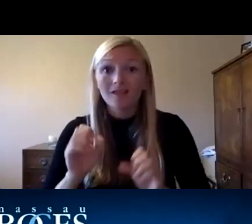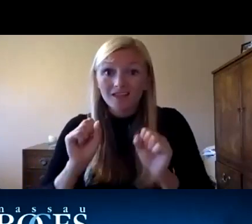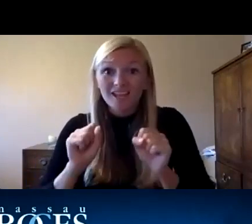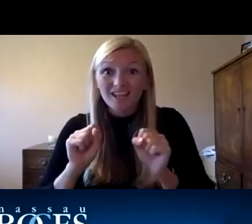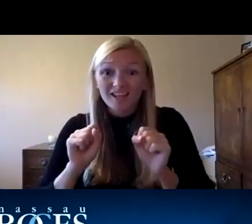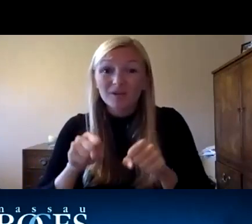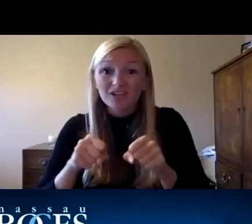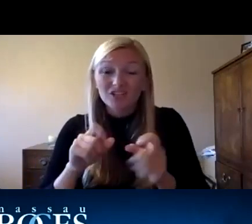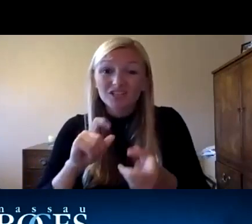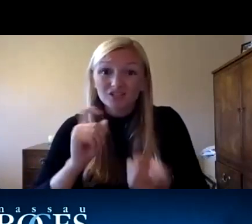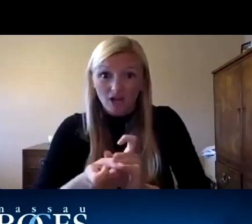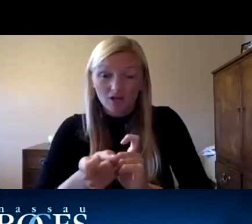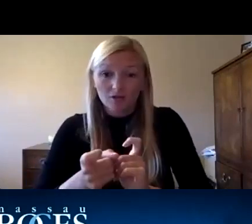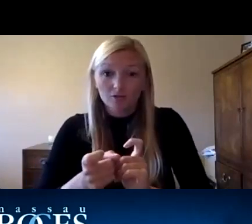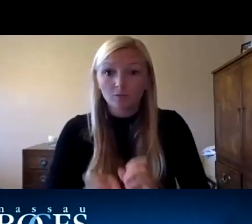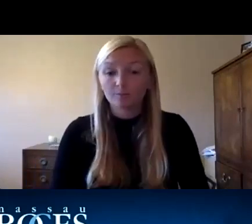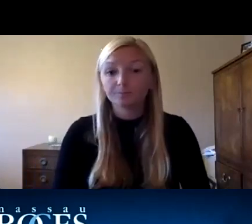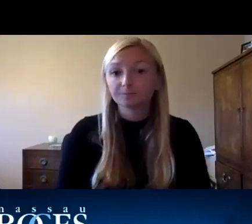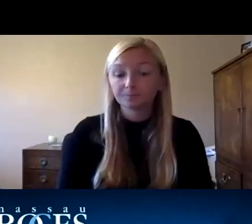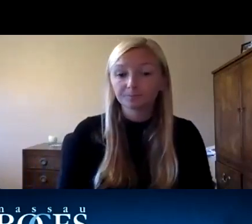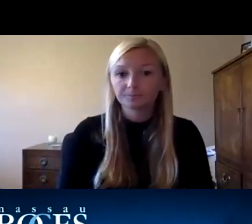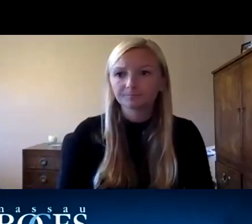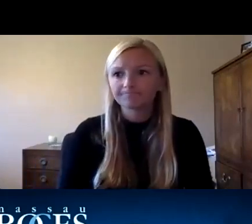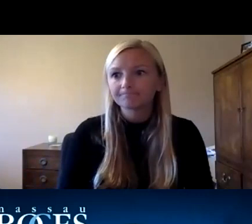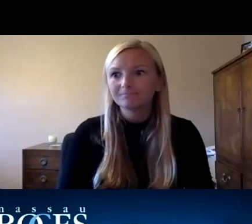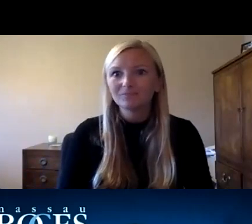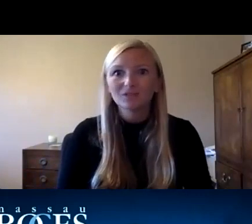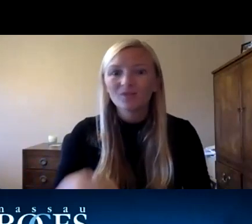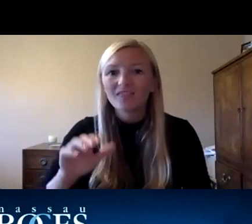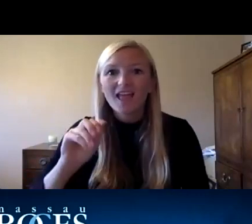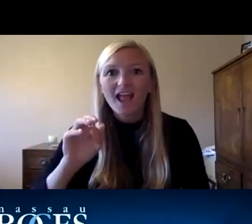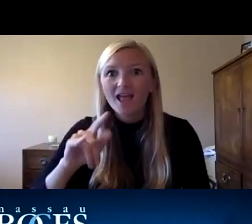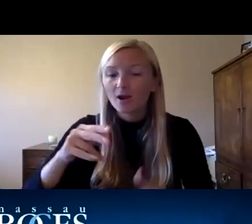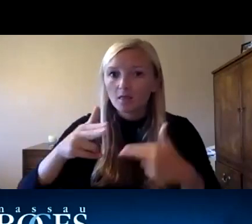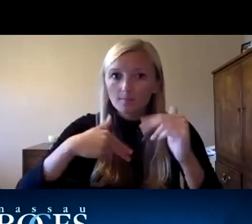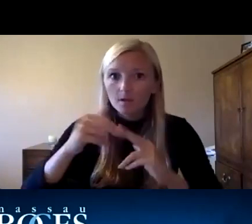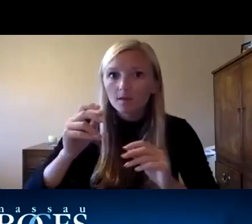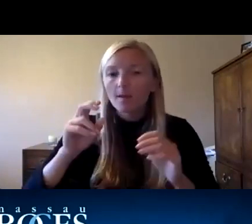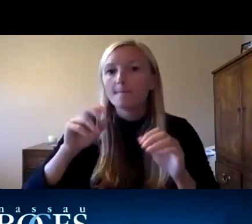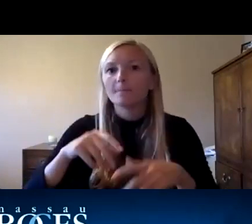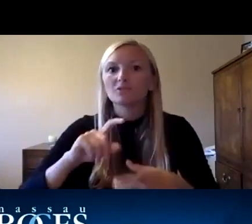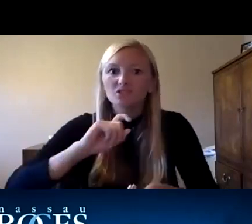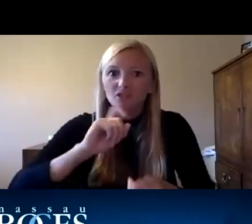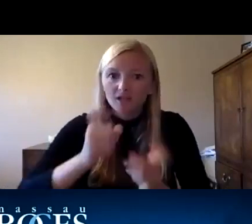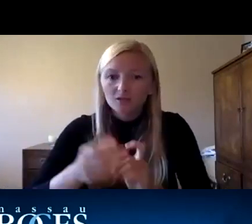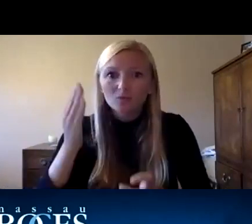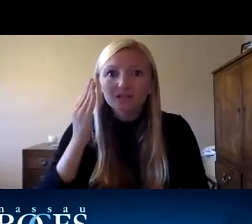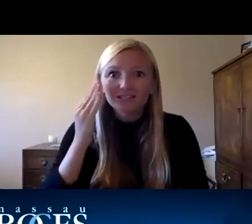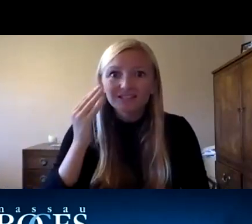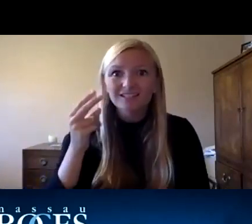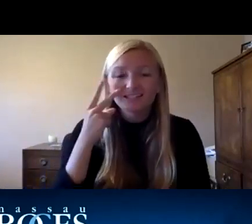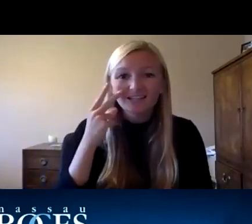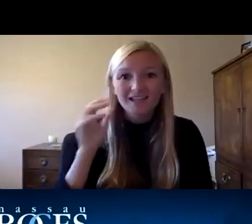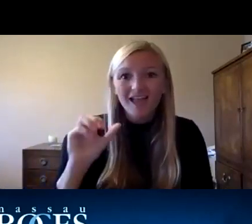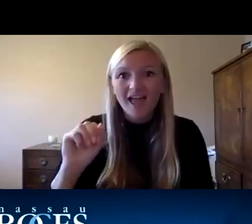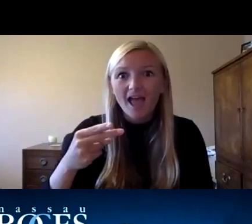change moving forward um you know ventilation requirements they might advance and push forward we do see ashray update